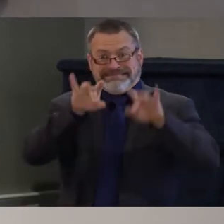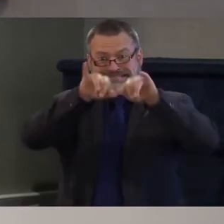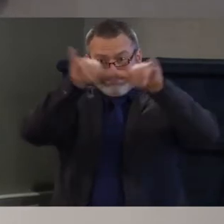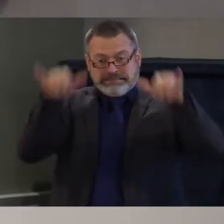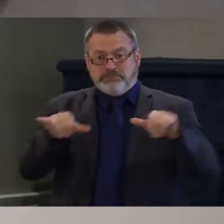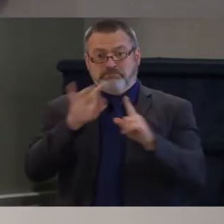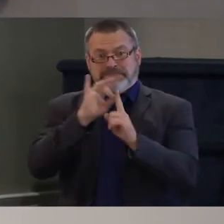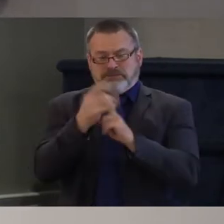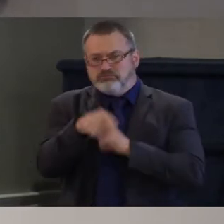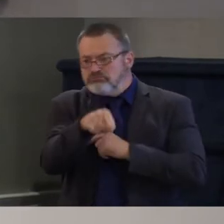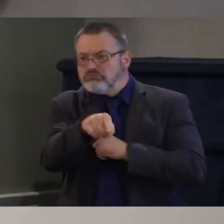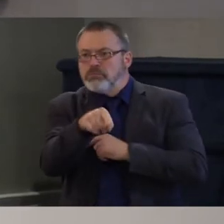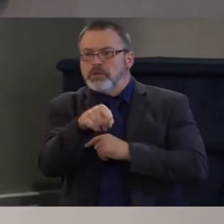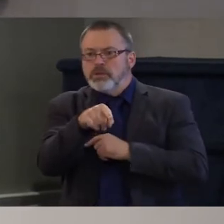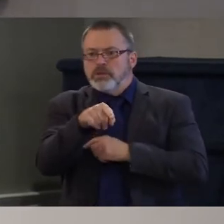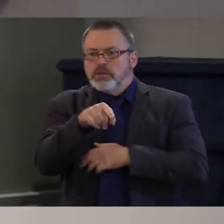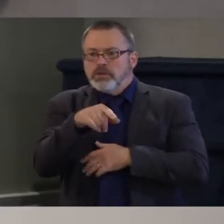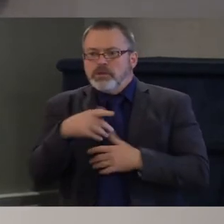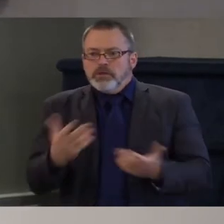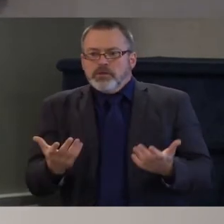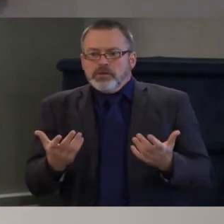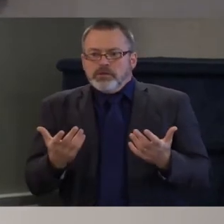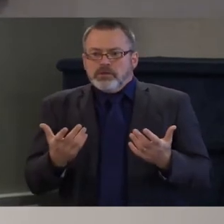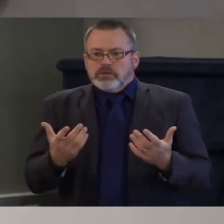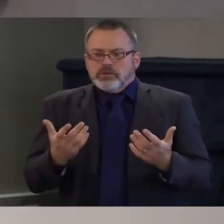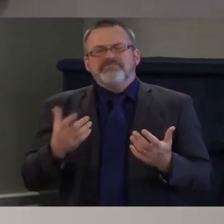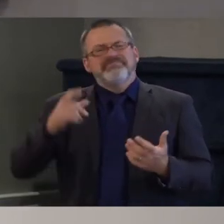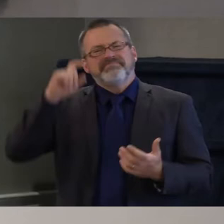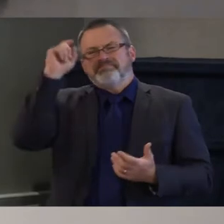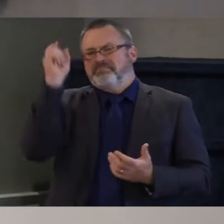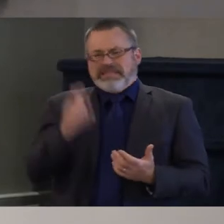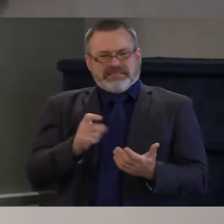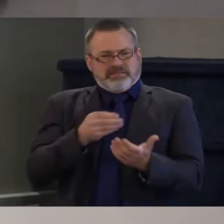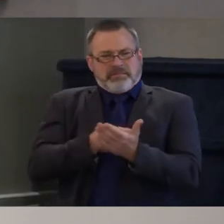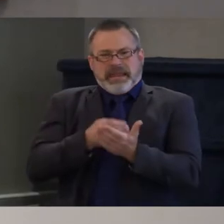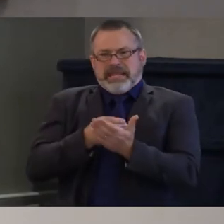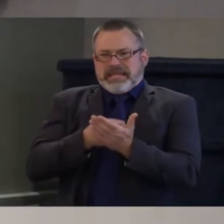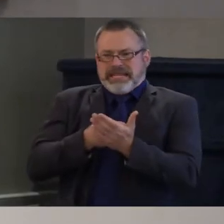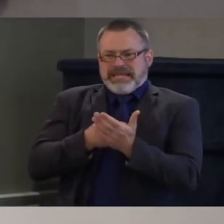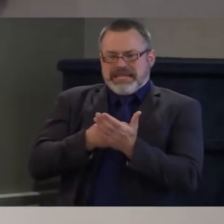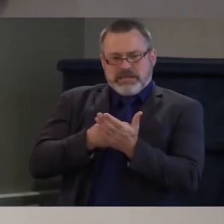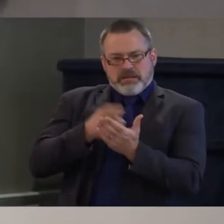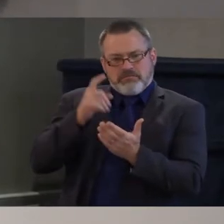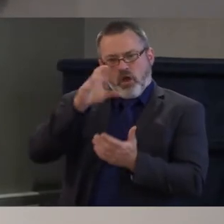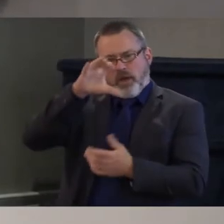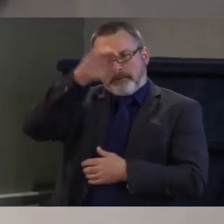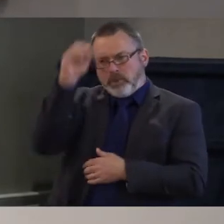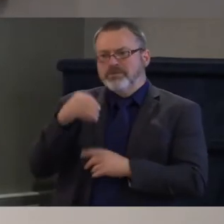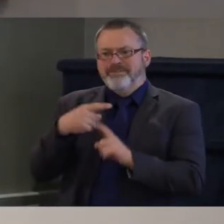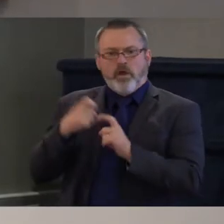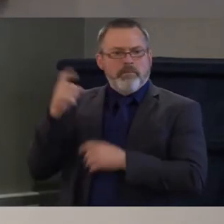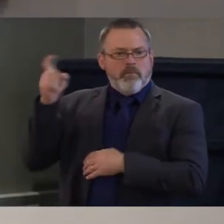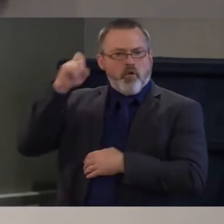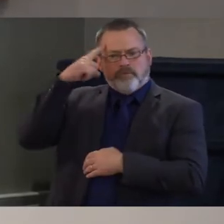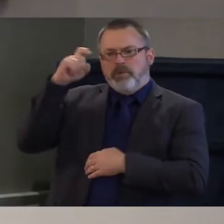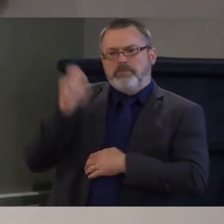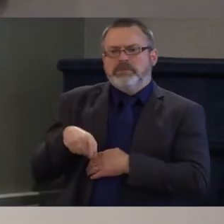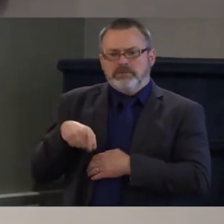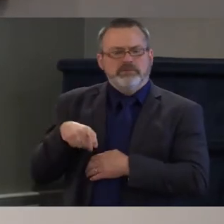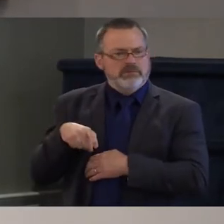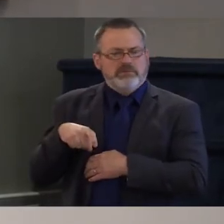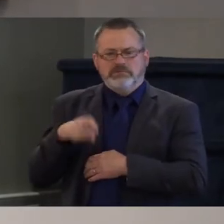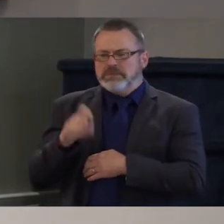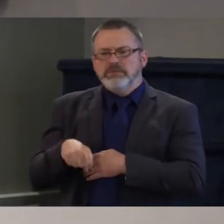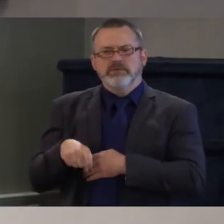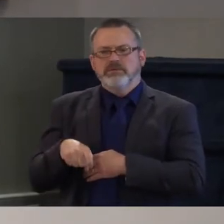clearly by now you'll get the idea. If it's for helping people and the most vulnerable people, I'm all for it. But I don't